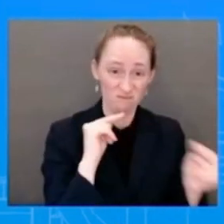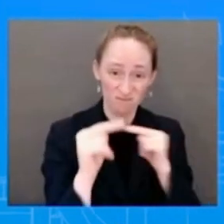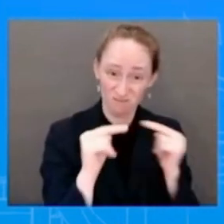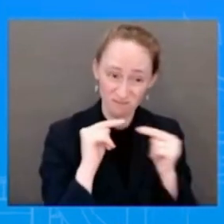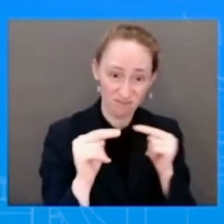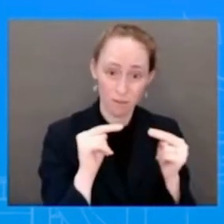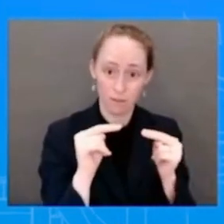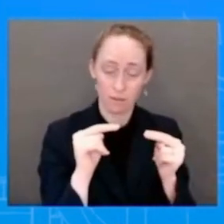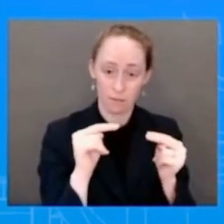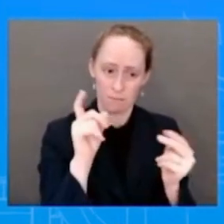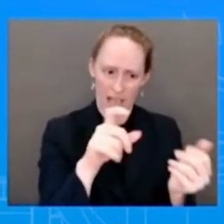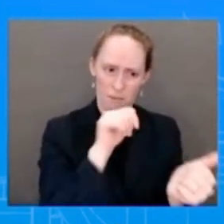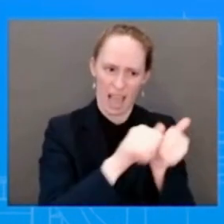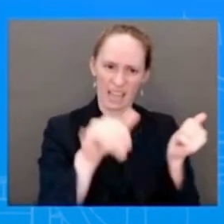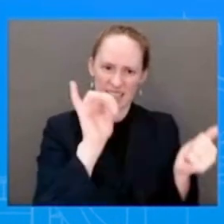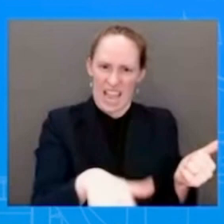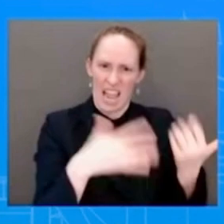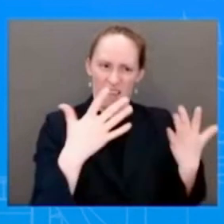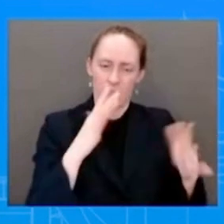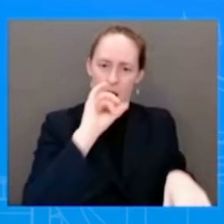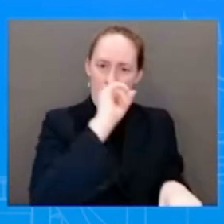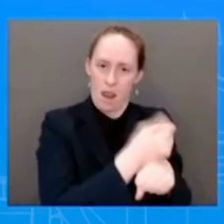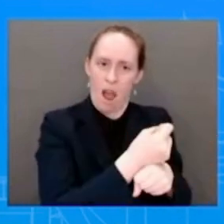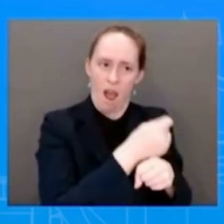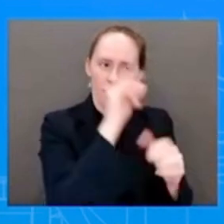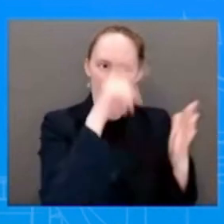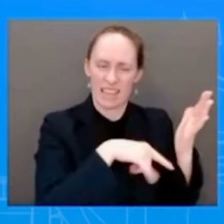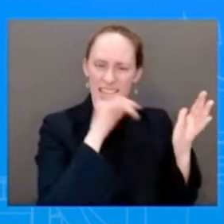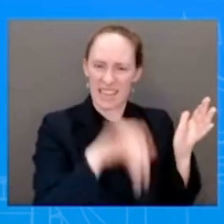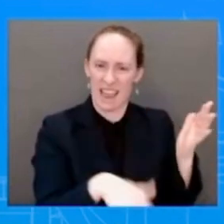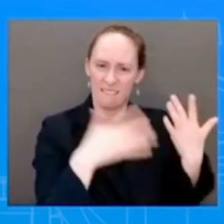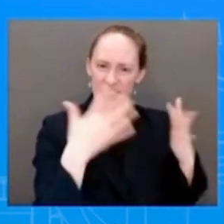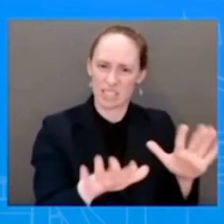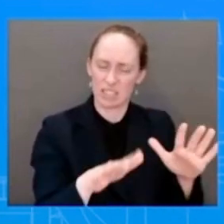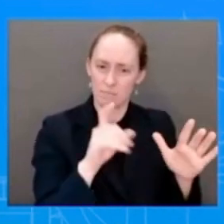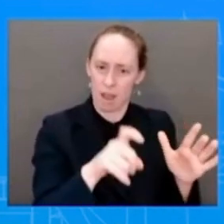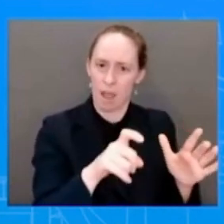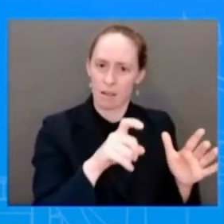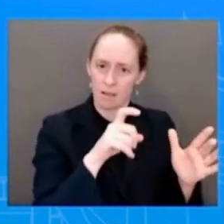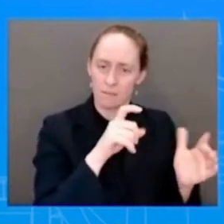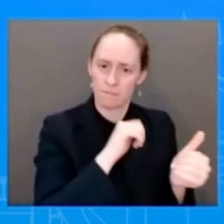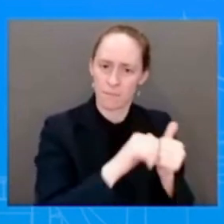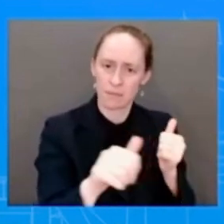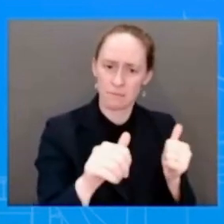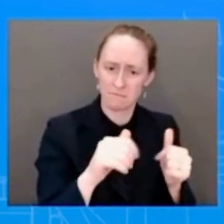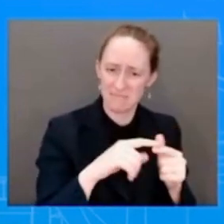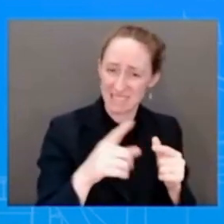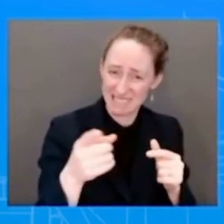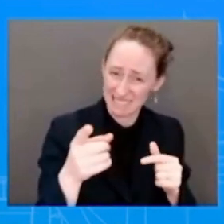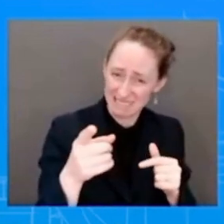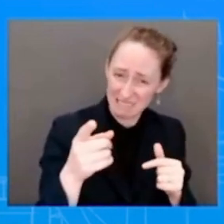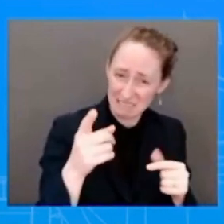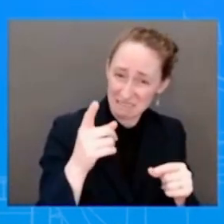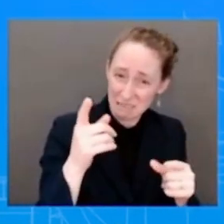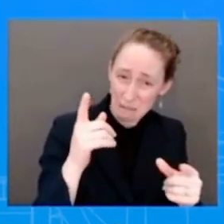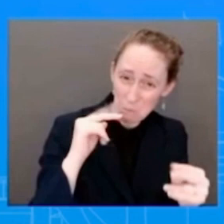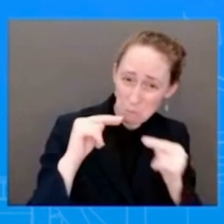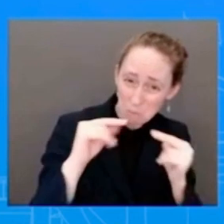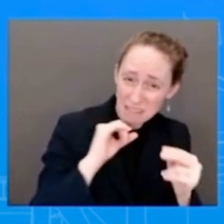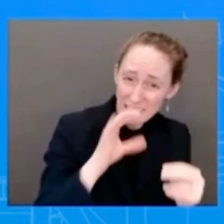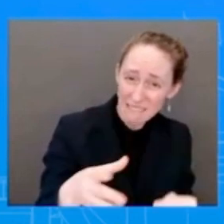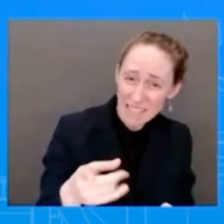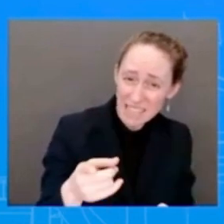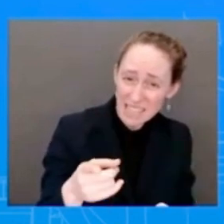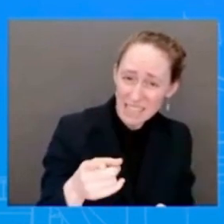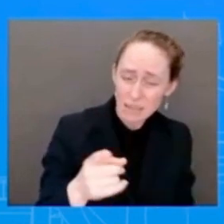in a bipartisan form? Yeah, I think it's, I don't think they're mutually exclusive. I think what she, what, Well, one could be different than the Justice in Policing Act if it's done